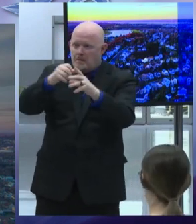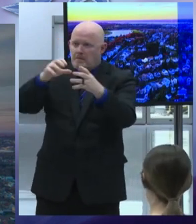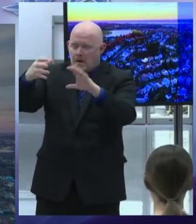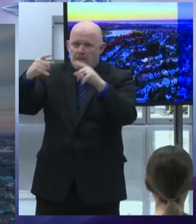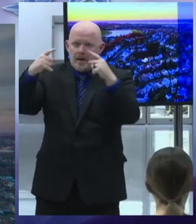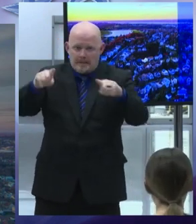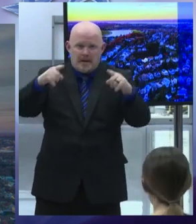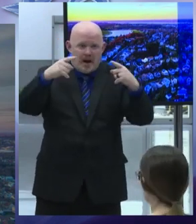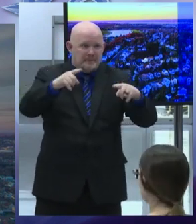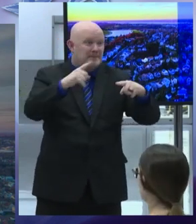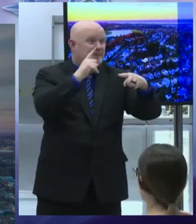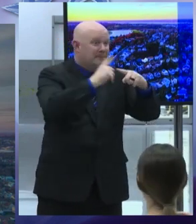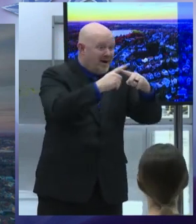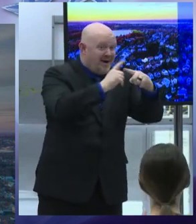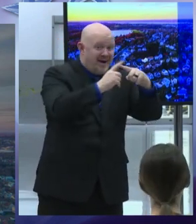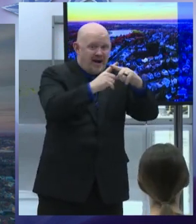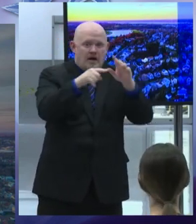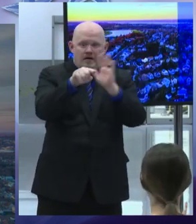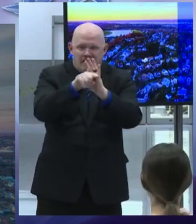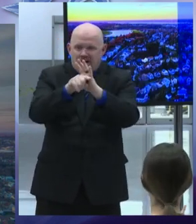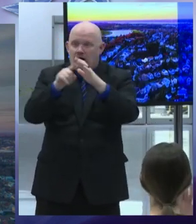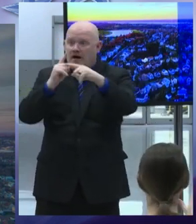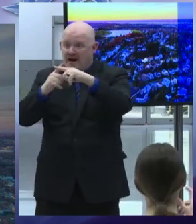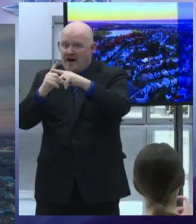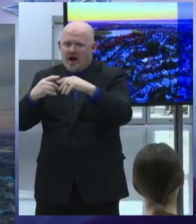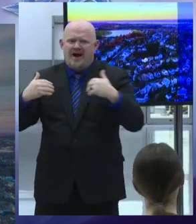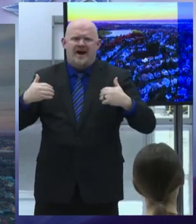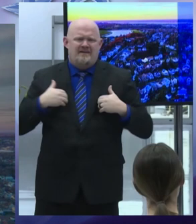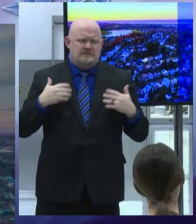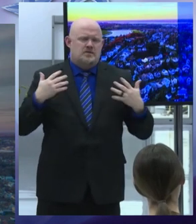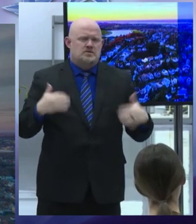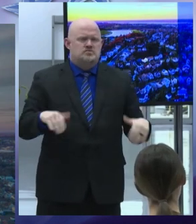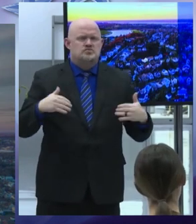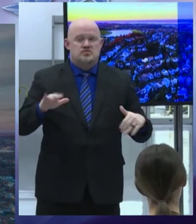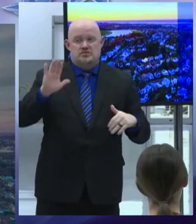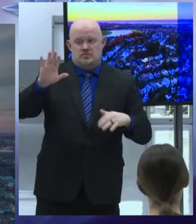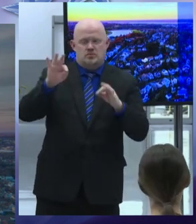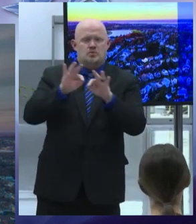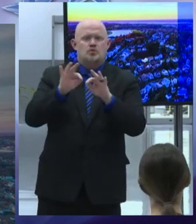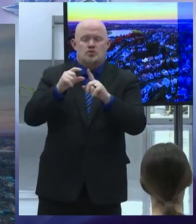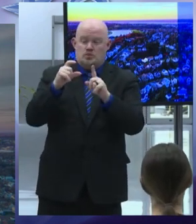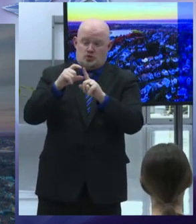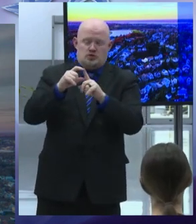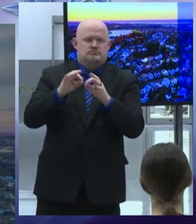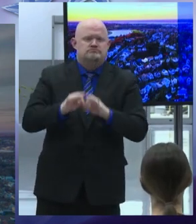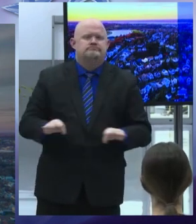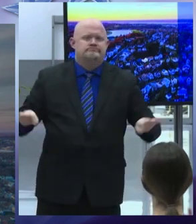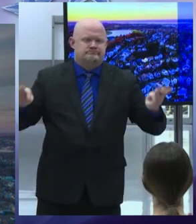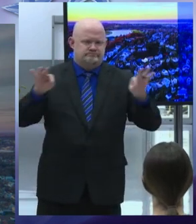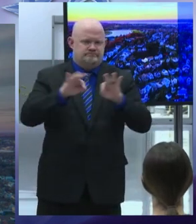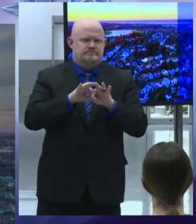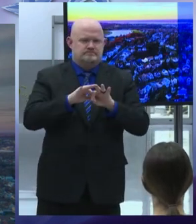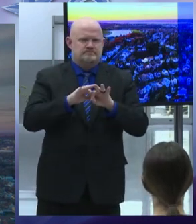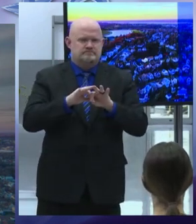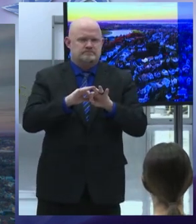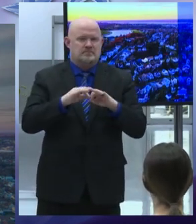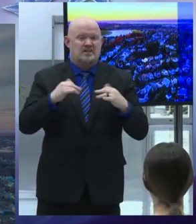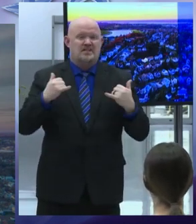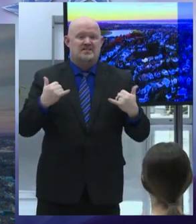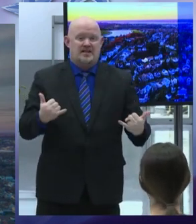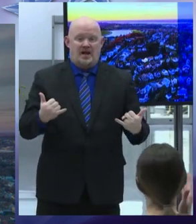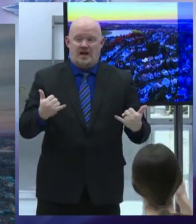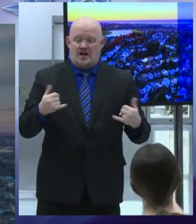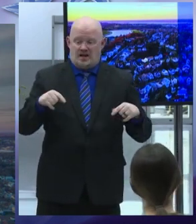words summon us the decisions we make now shape the tomorrow we leave for our children and grandchildren